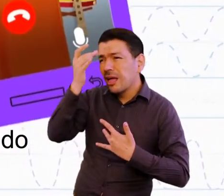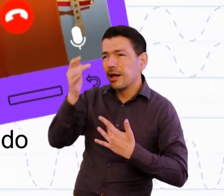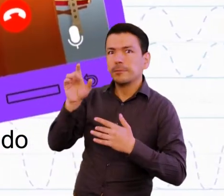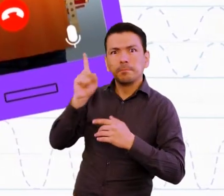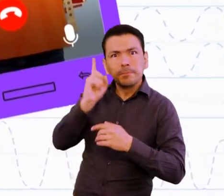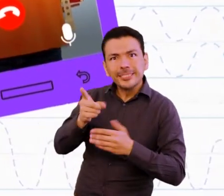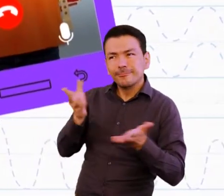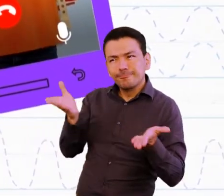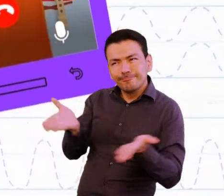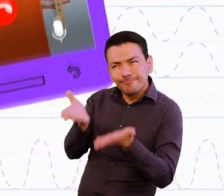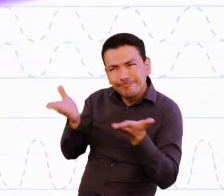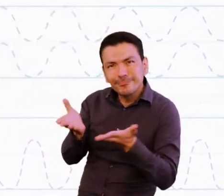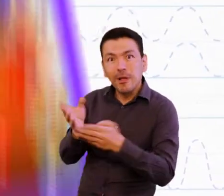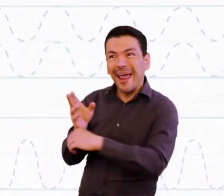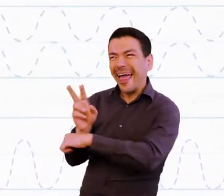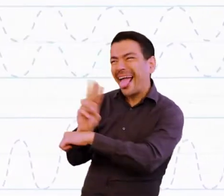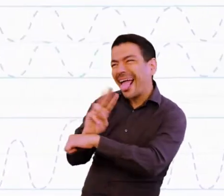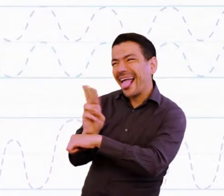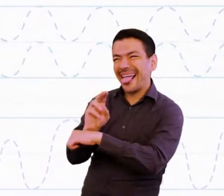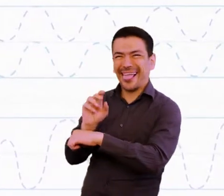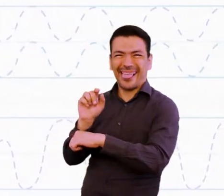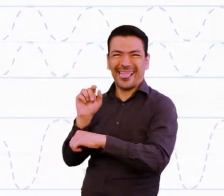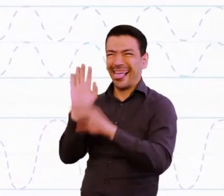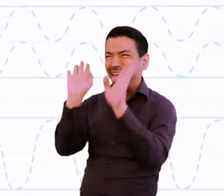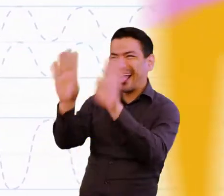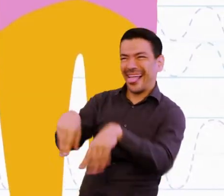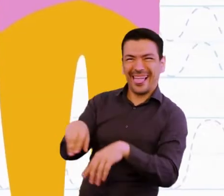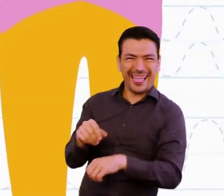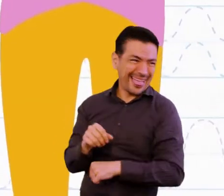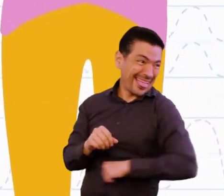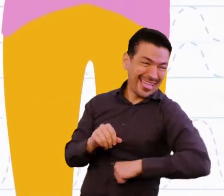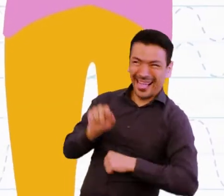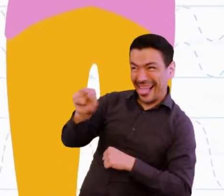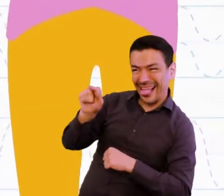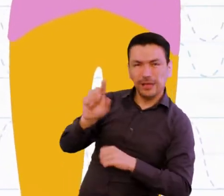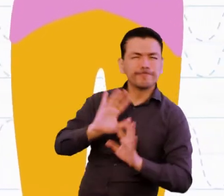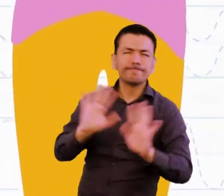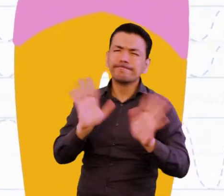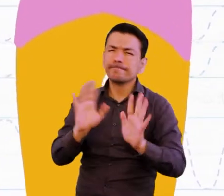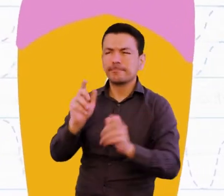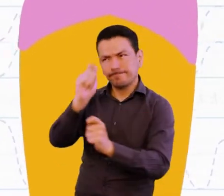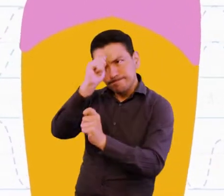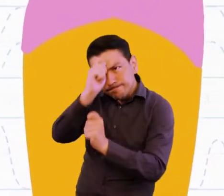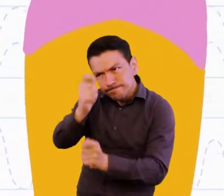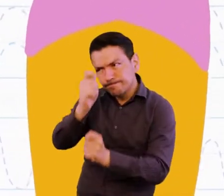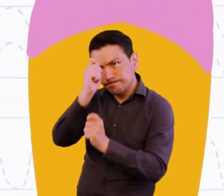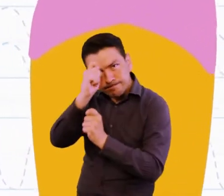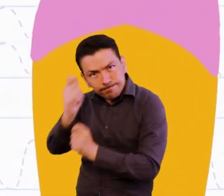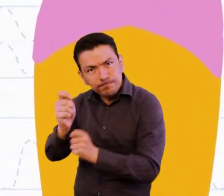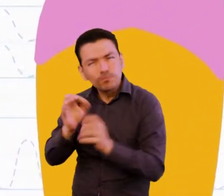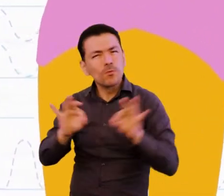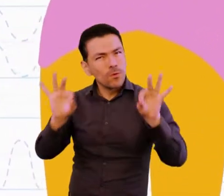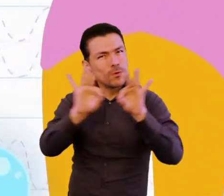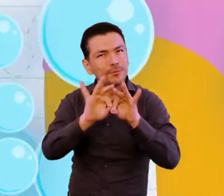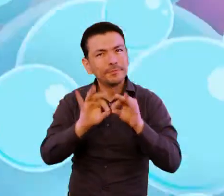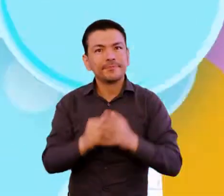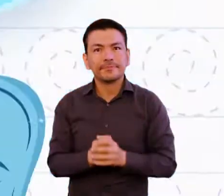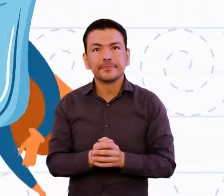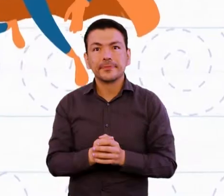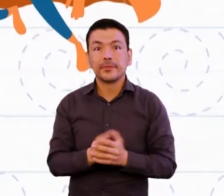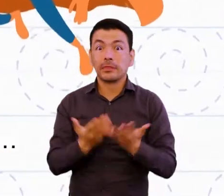of what you can do to make him help feel better so don't insult bully anyone who has had the illness